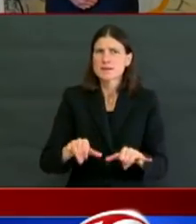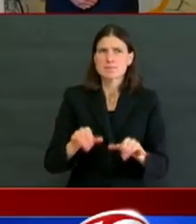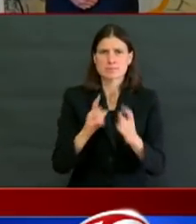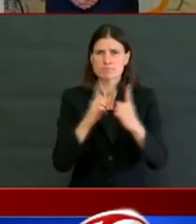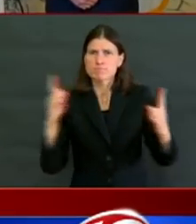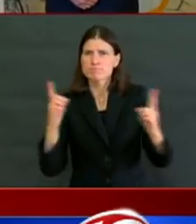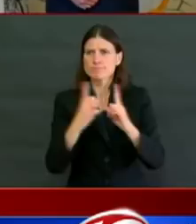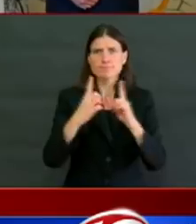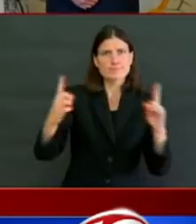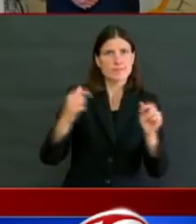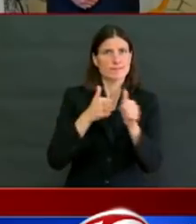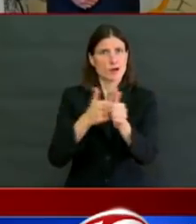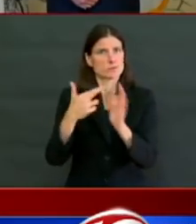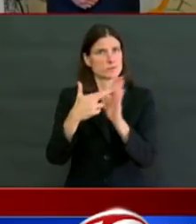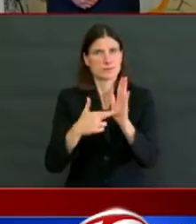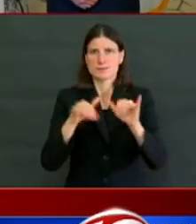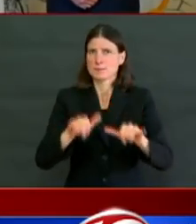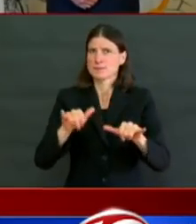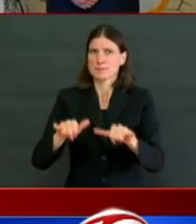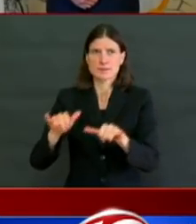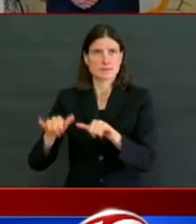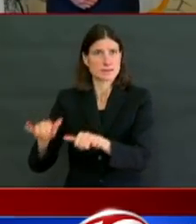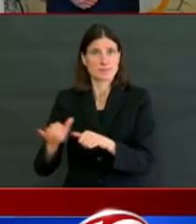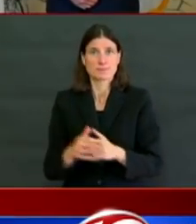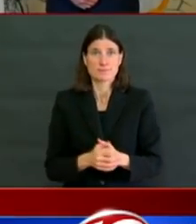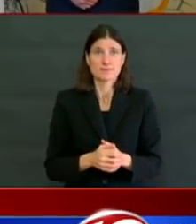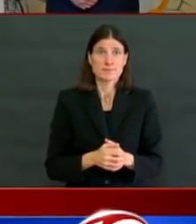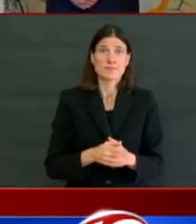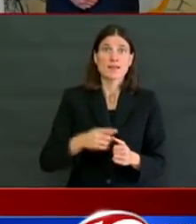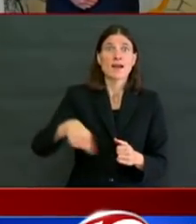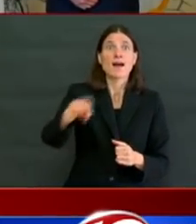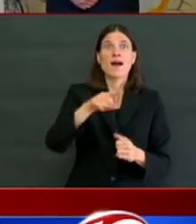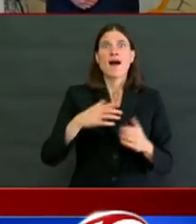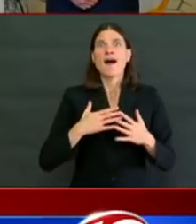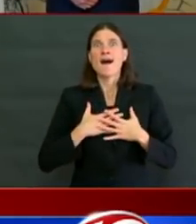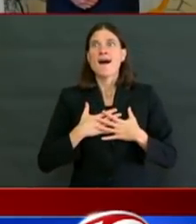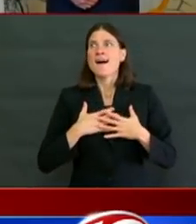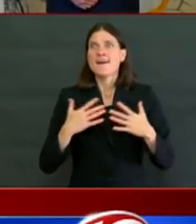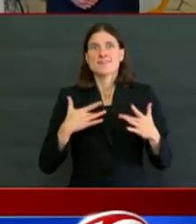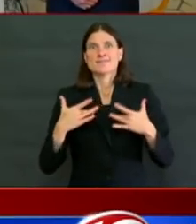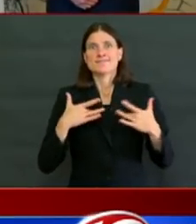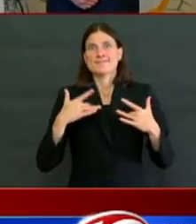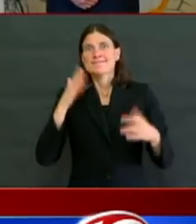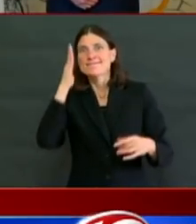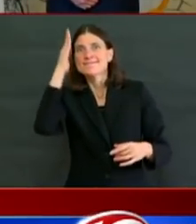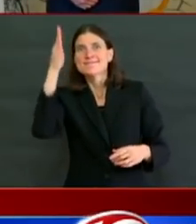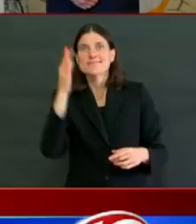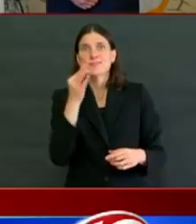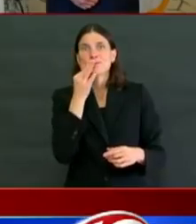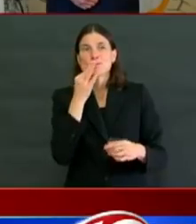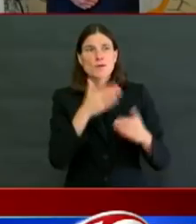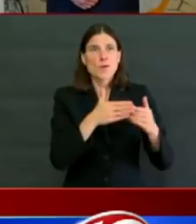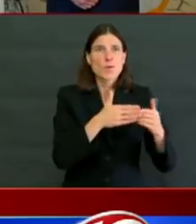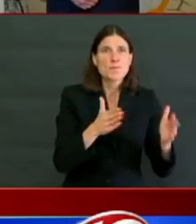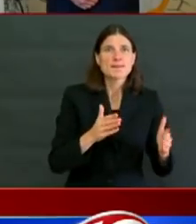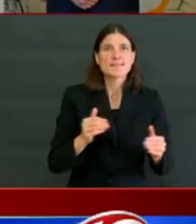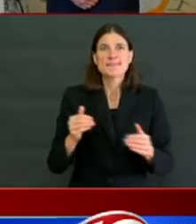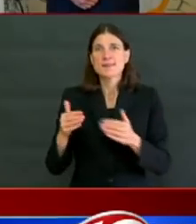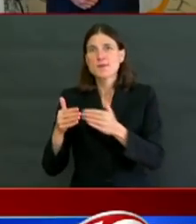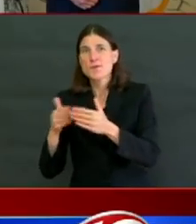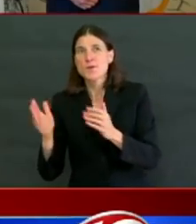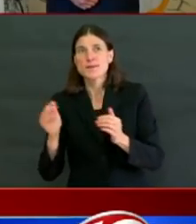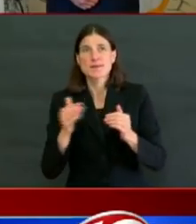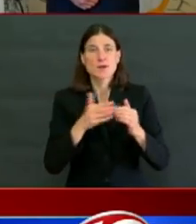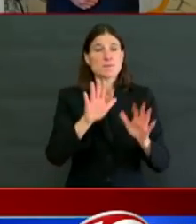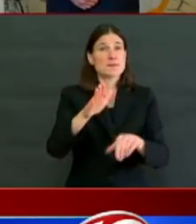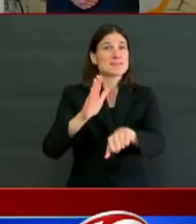that provides you a glimmer of hope. We aren't there yet. We can't go all rushing out to the beach or the park tomorrow, but we're going to